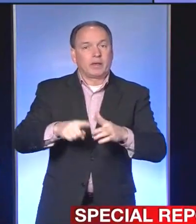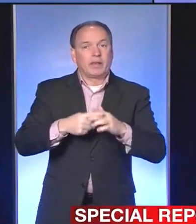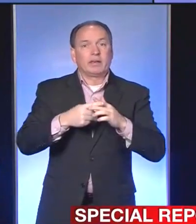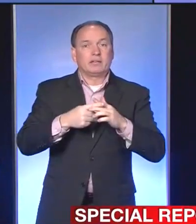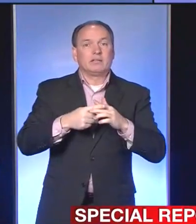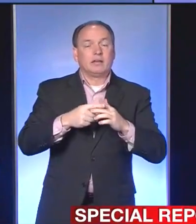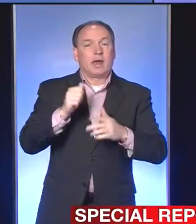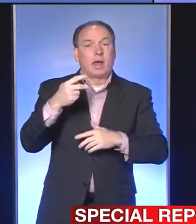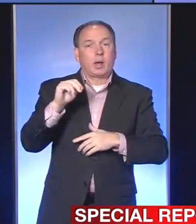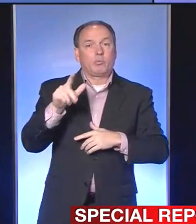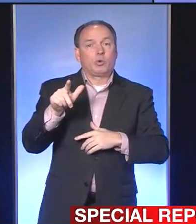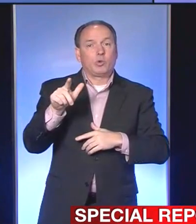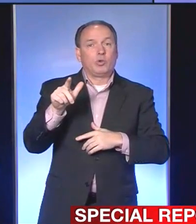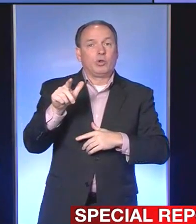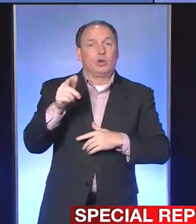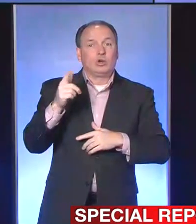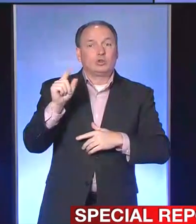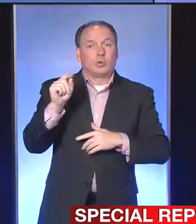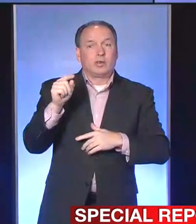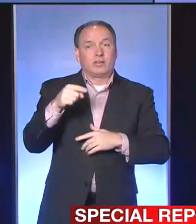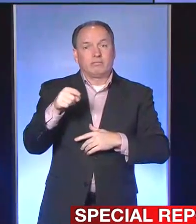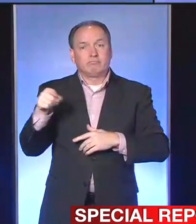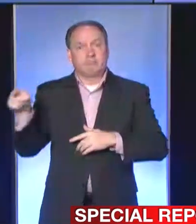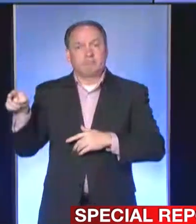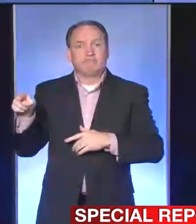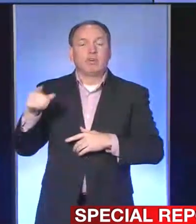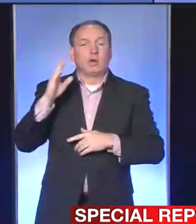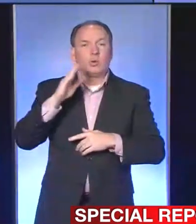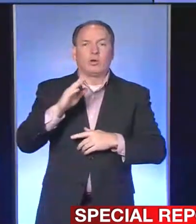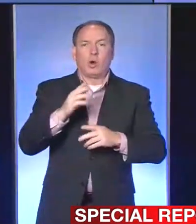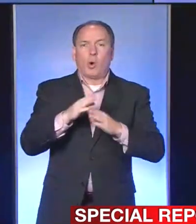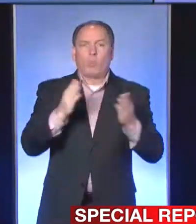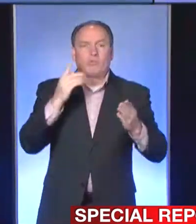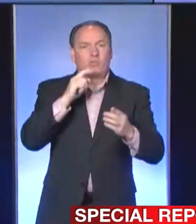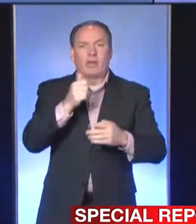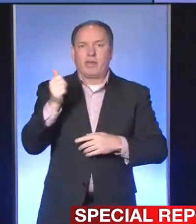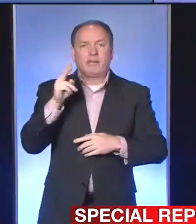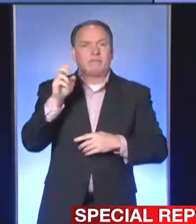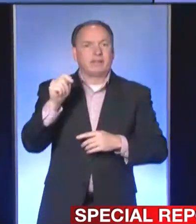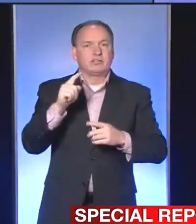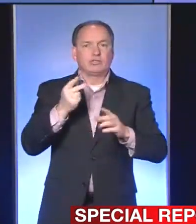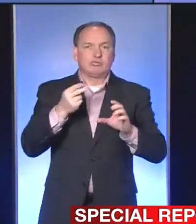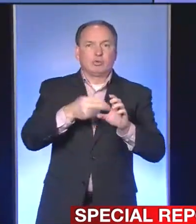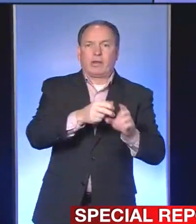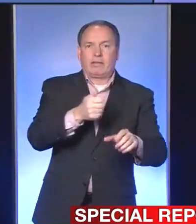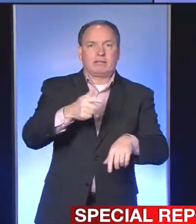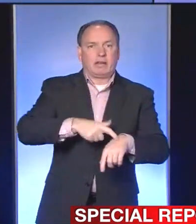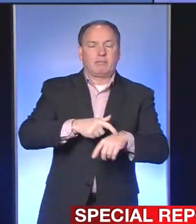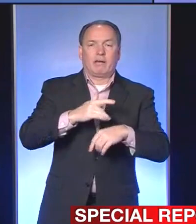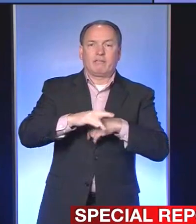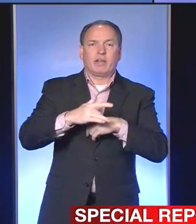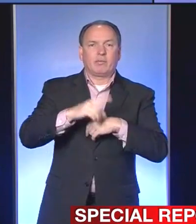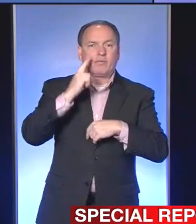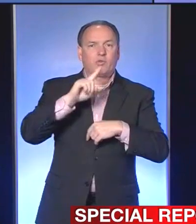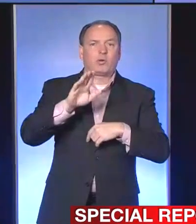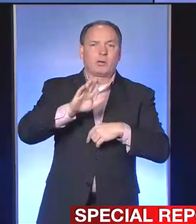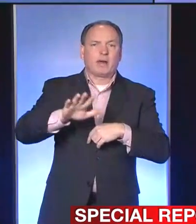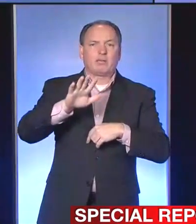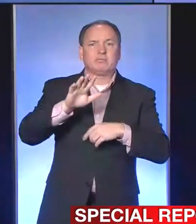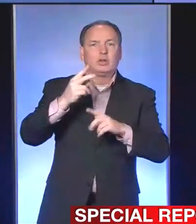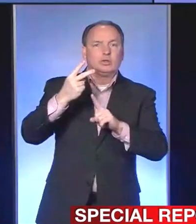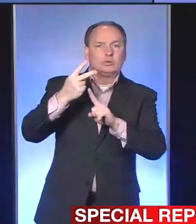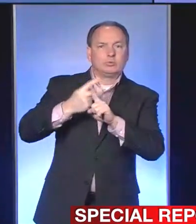April 20th and will open to veterans to be joining anytime. They will be available for about eight weeks.